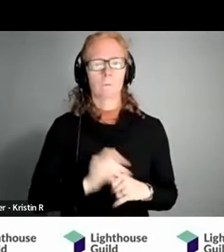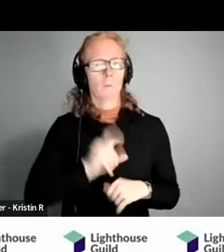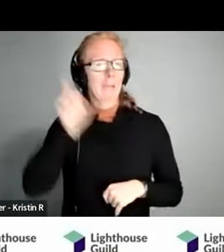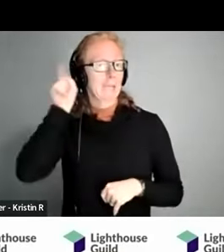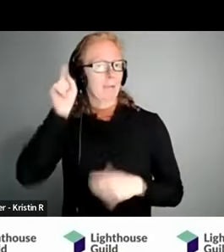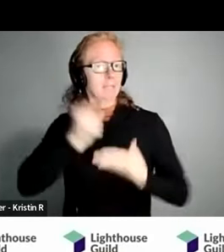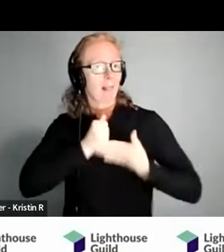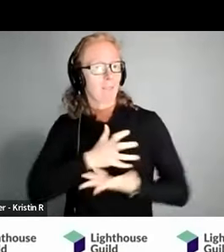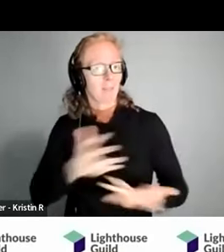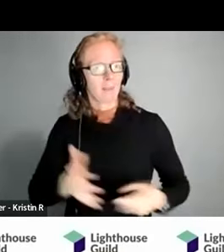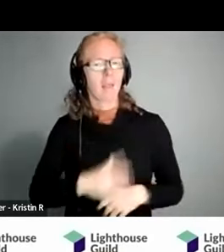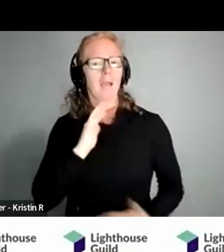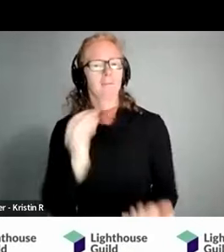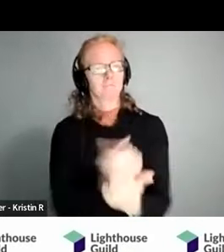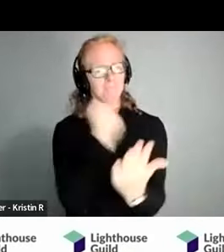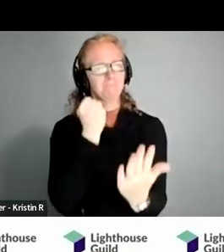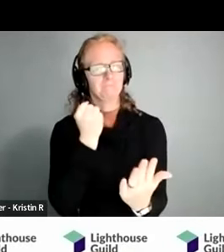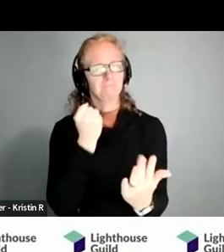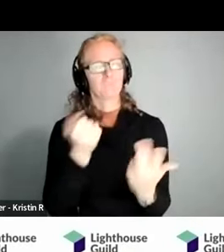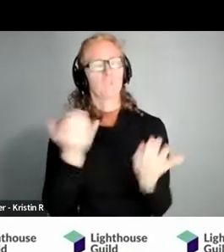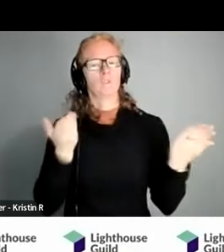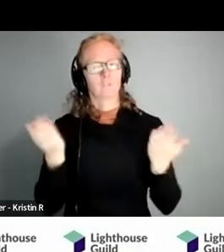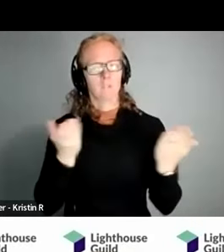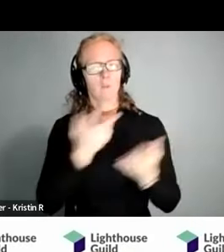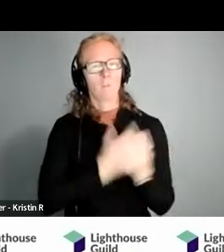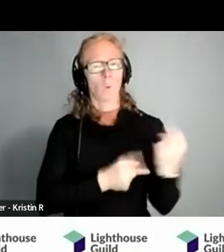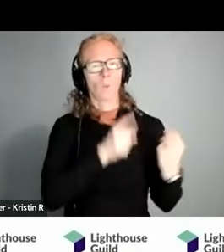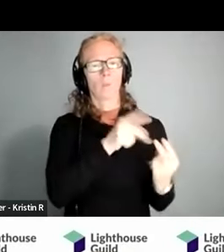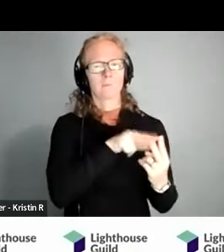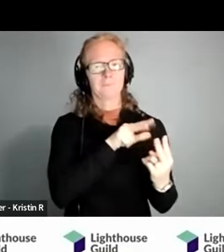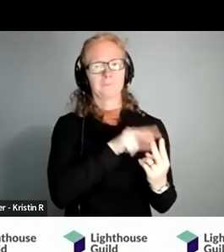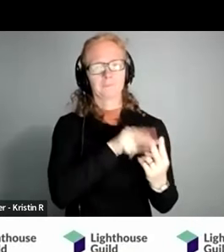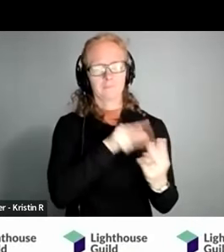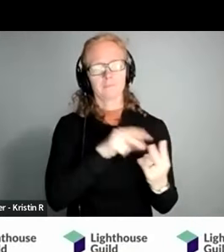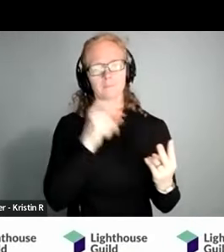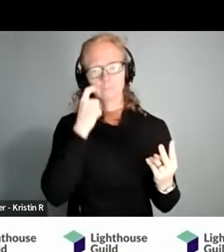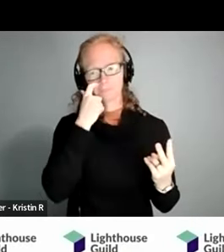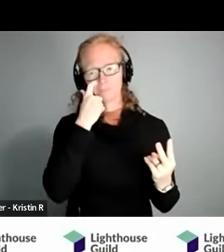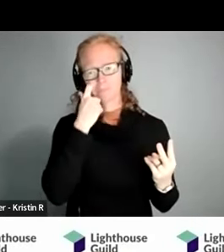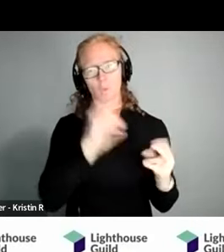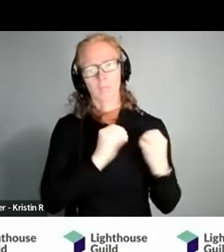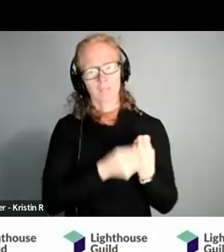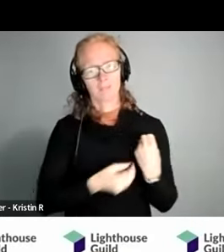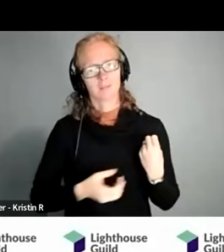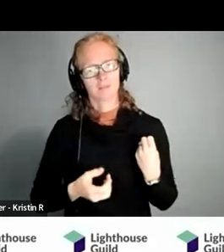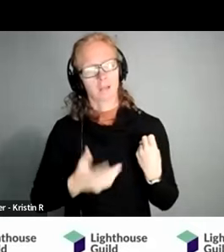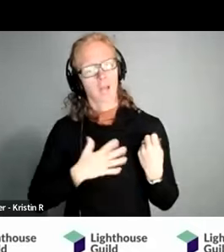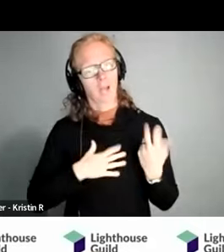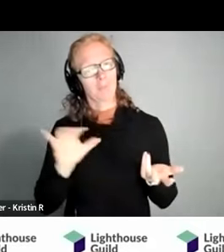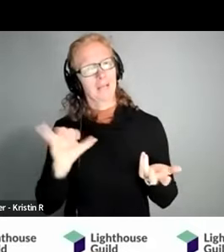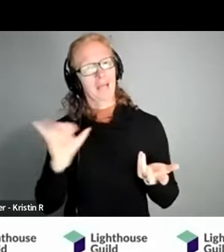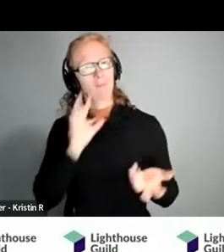i've taken advantage of the services of both types of organizations and so i feel like i can be witness